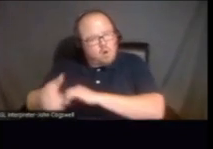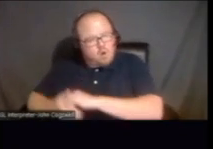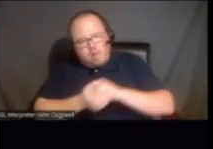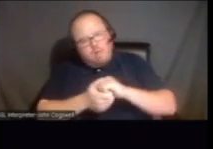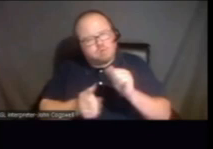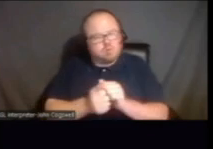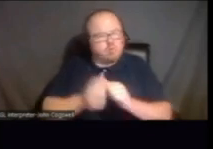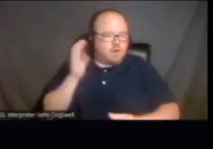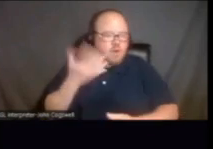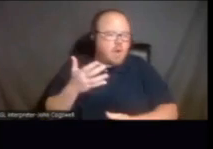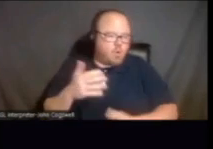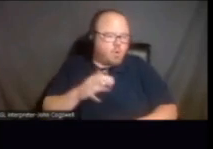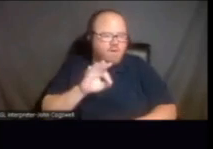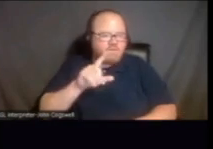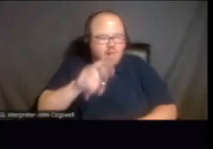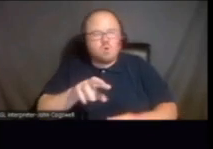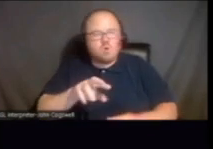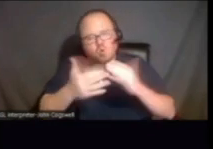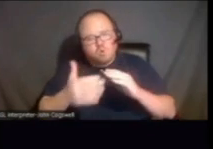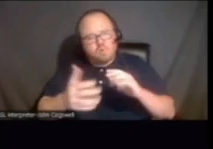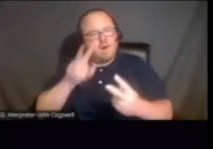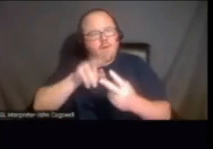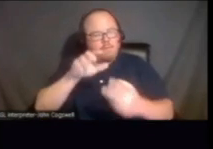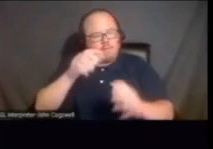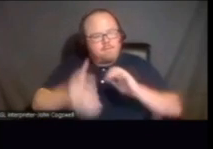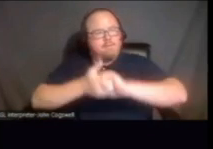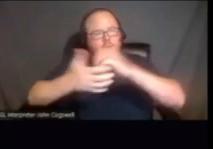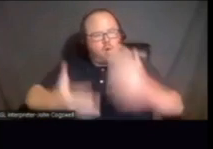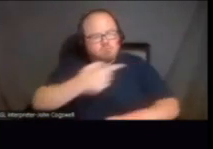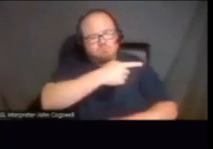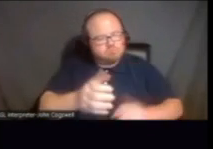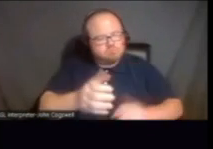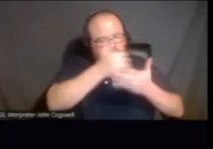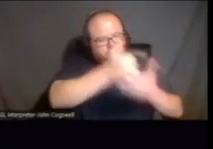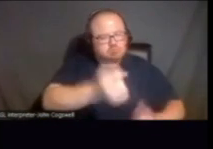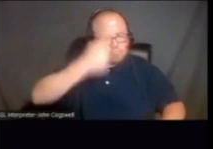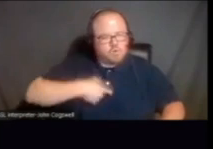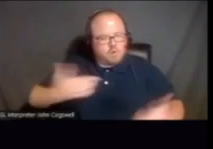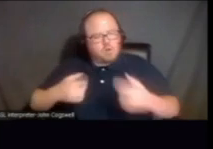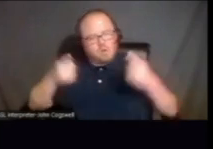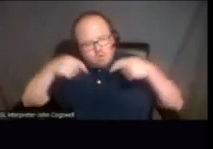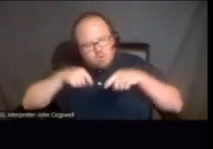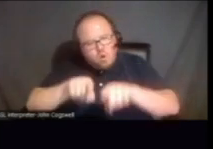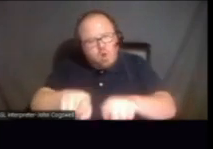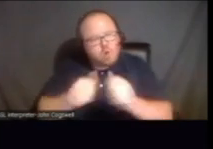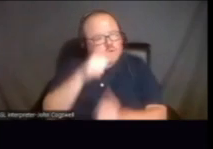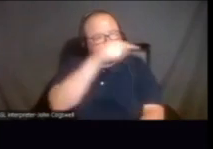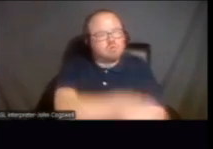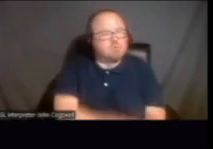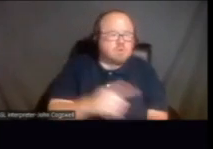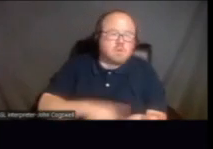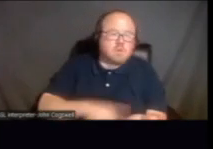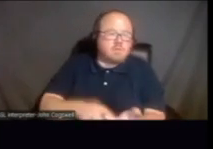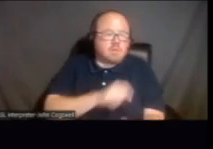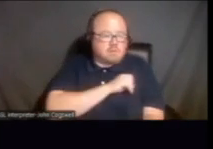our fellow, community partners, right? So, and have them understand that they, hey, we're here to work along with you. know, sometimes staff